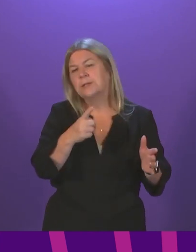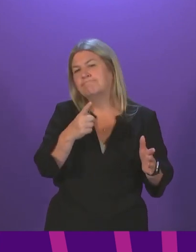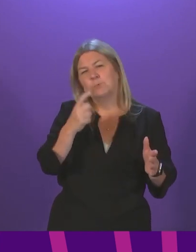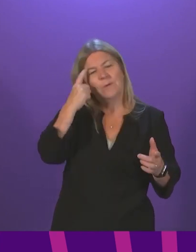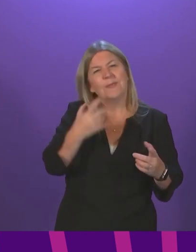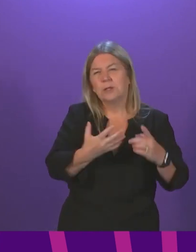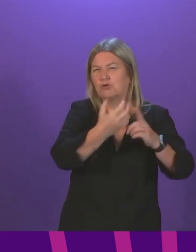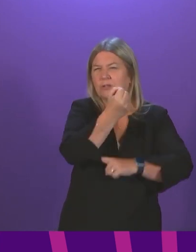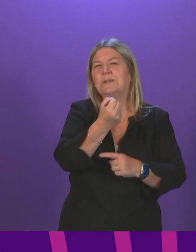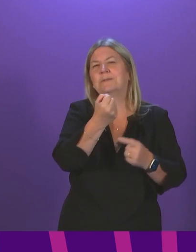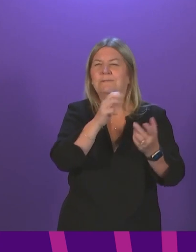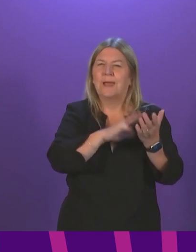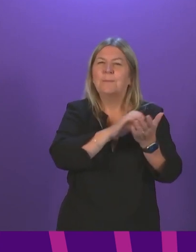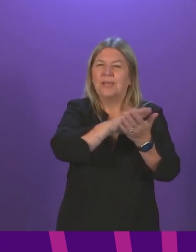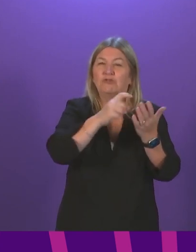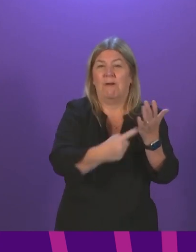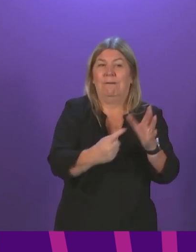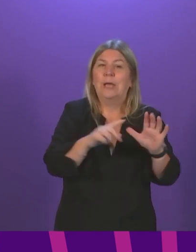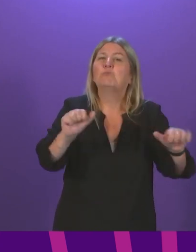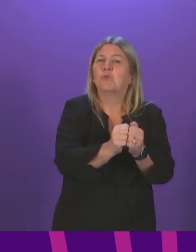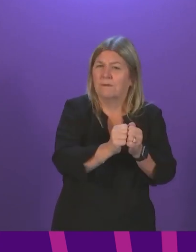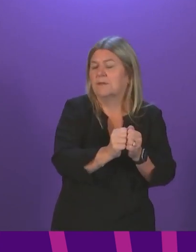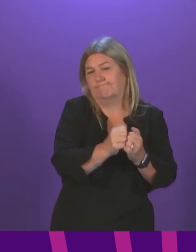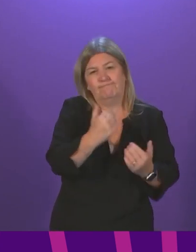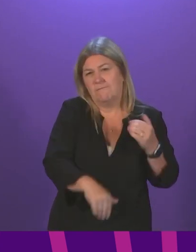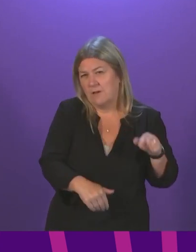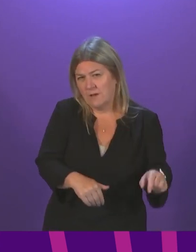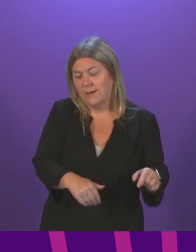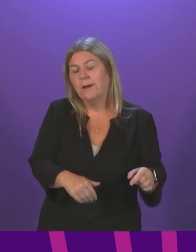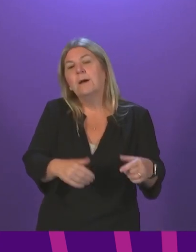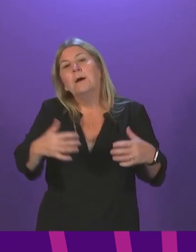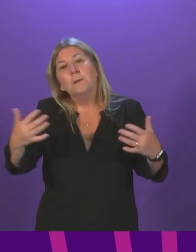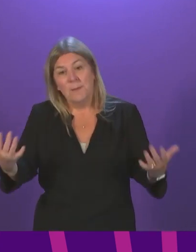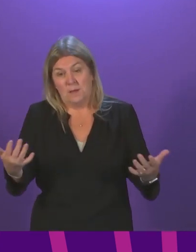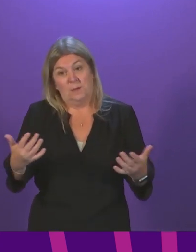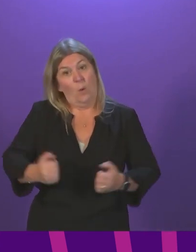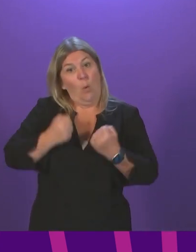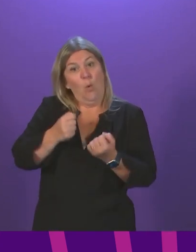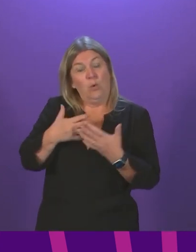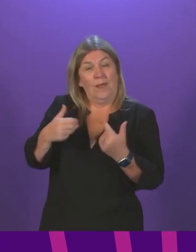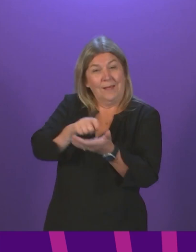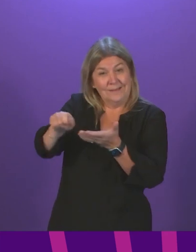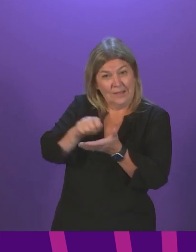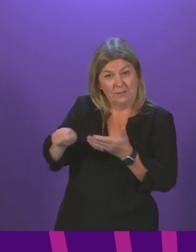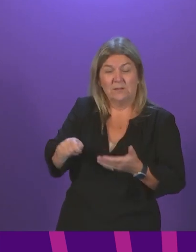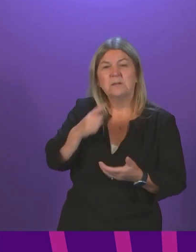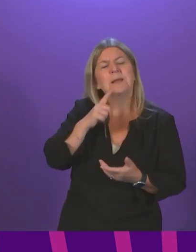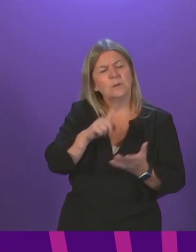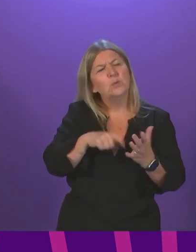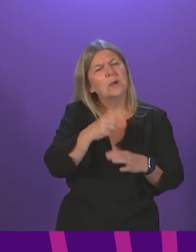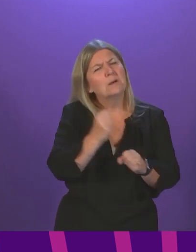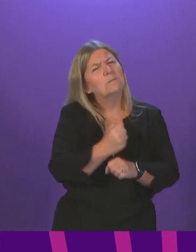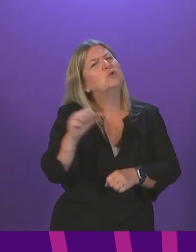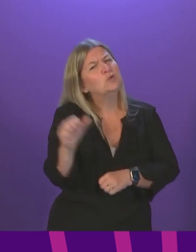But obviously, I would repeat the call from our own Health Secretary that the UK Government should publish all of the relevant